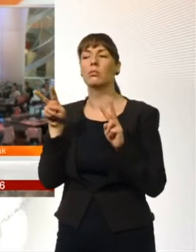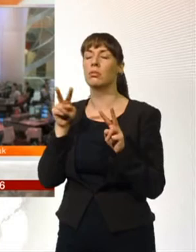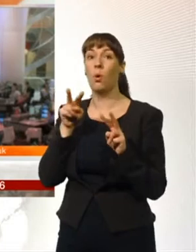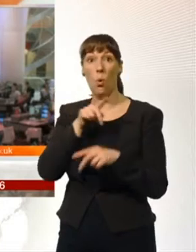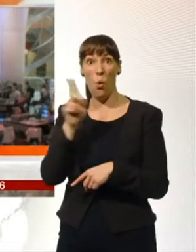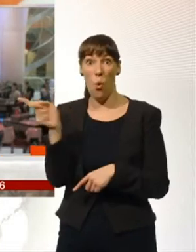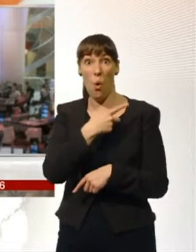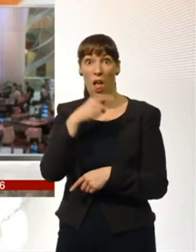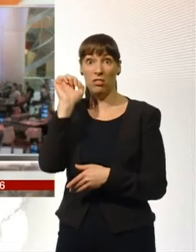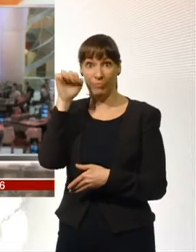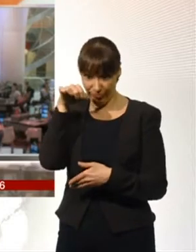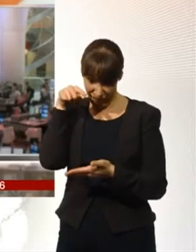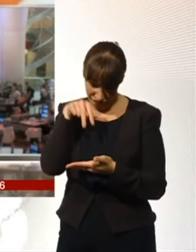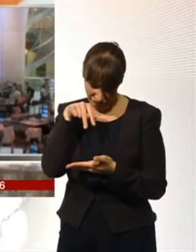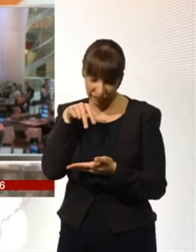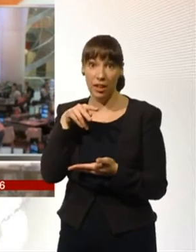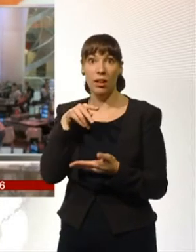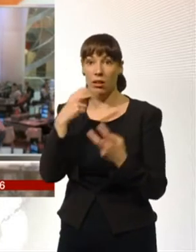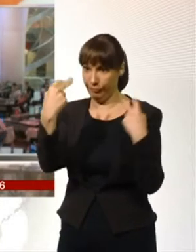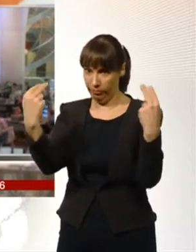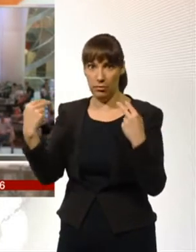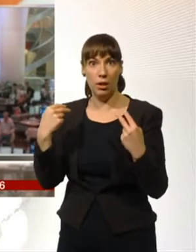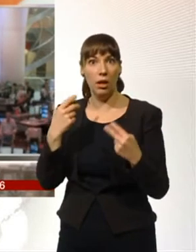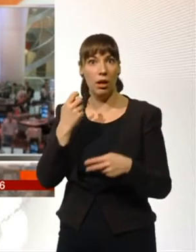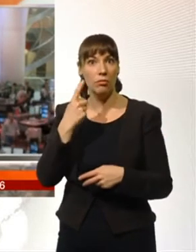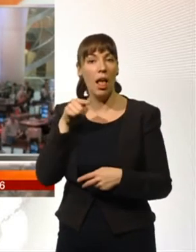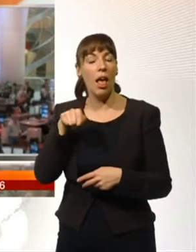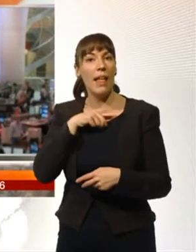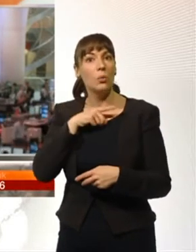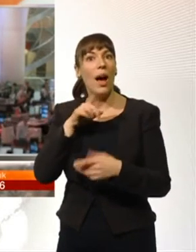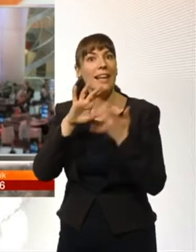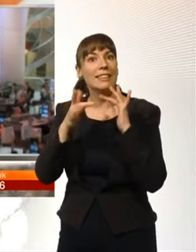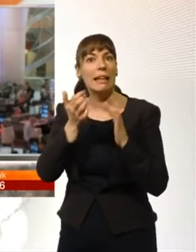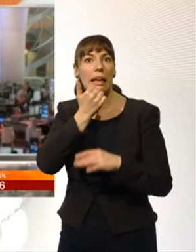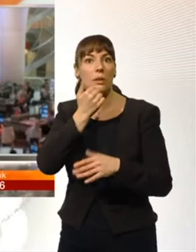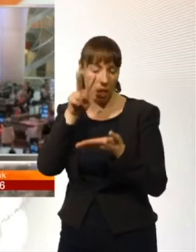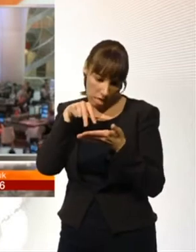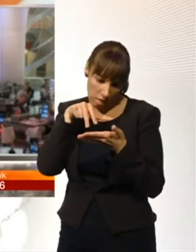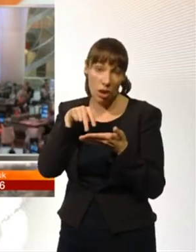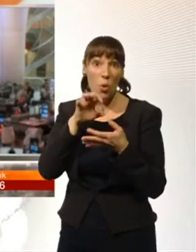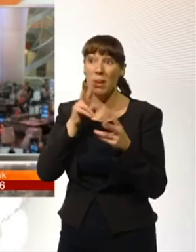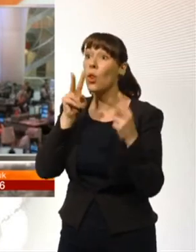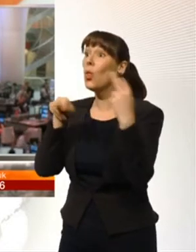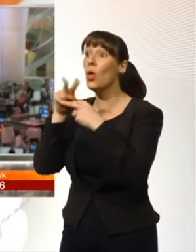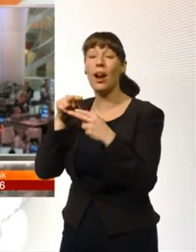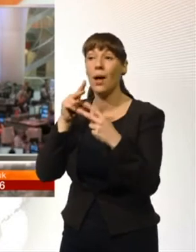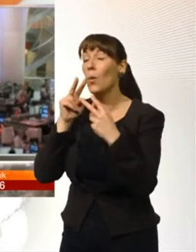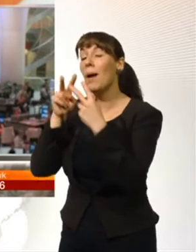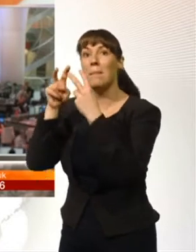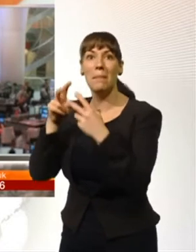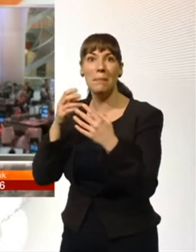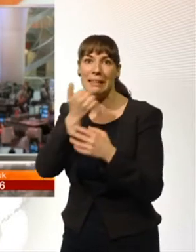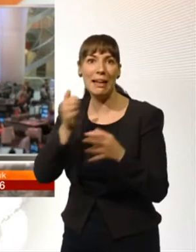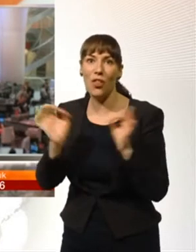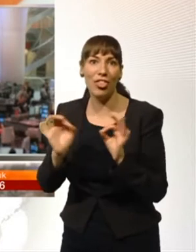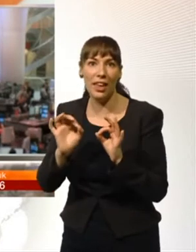that's why we have so much internet dating, because nobody's looking at each other on the tube. And I think in family life, you do have to have boundaries. You have